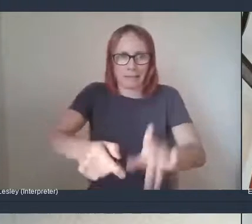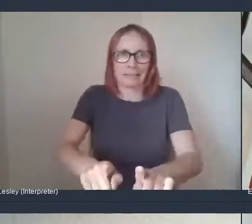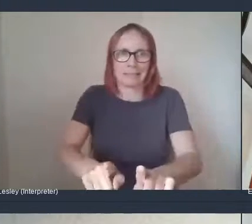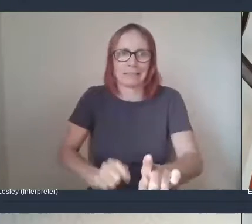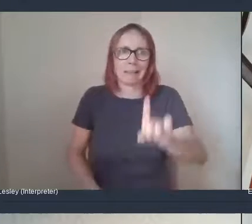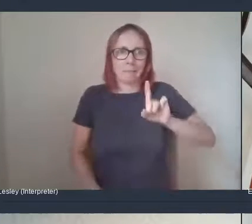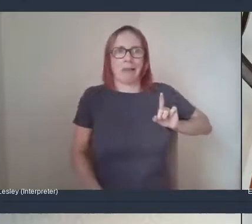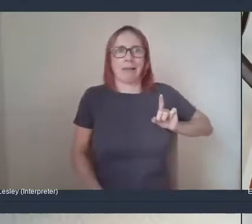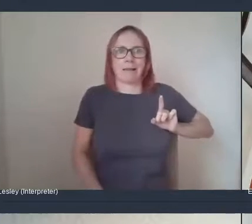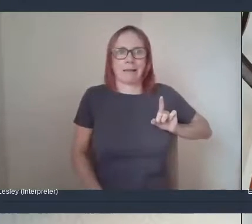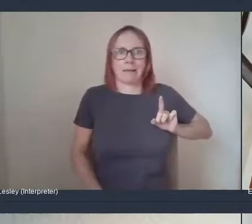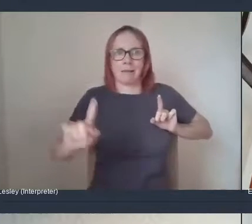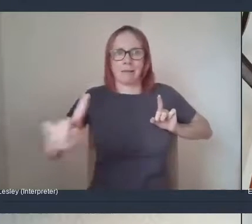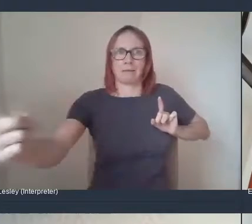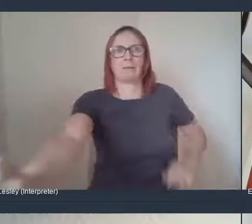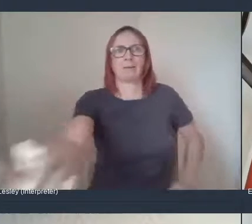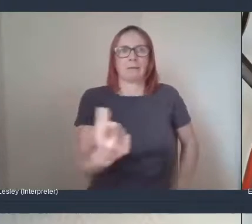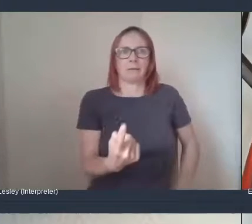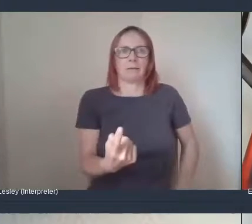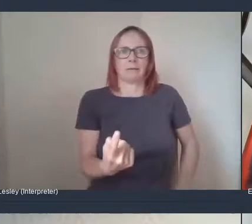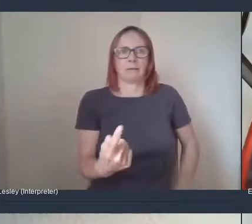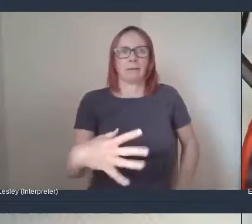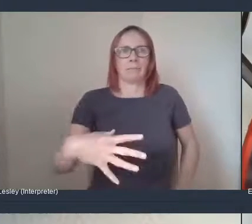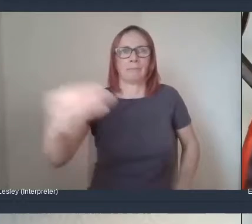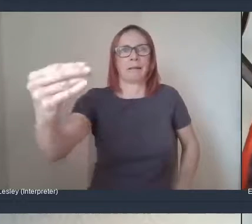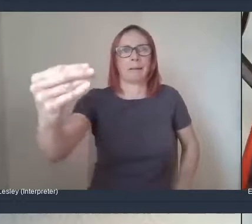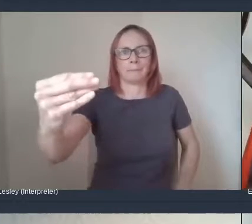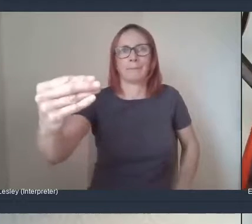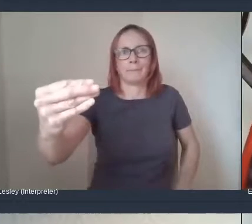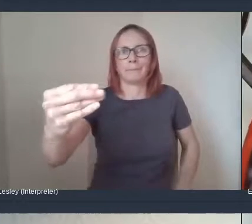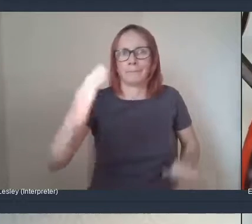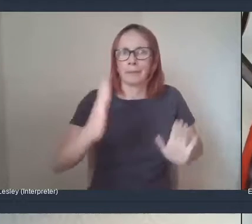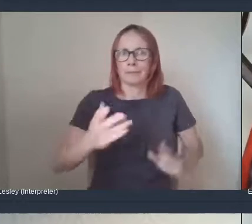safe as well. Yeah, that's the right thing.